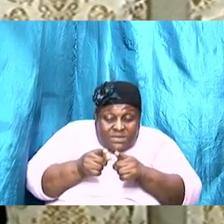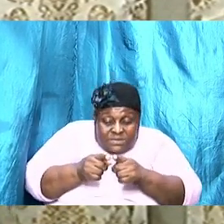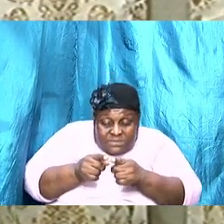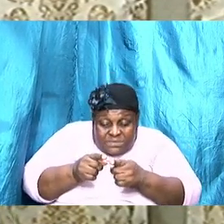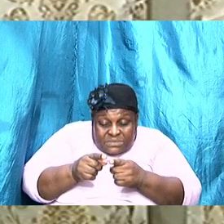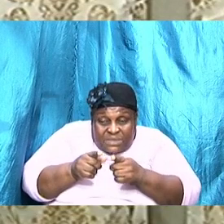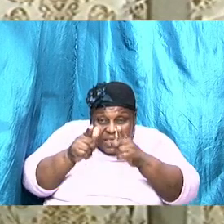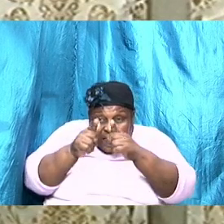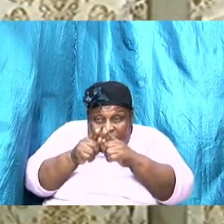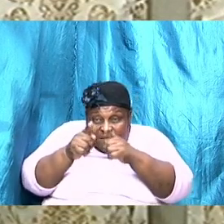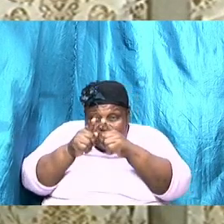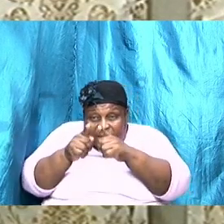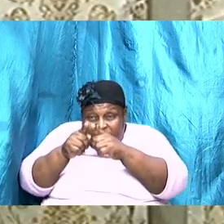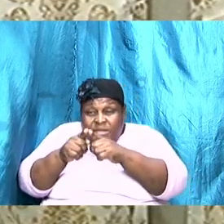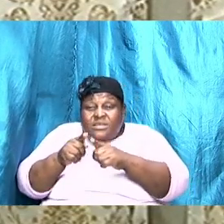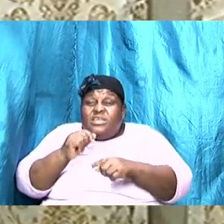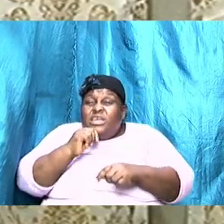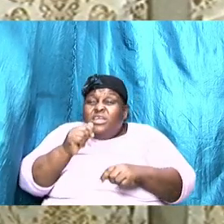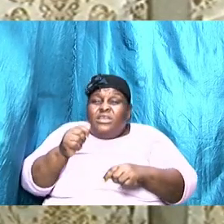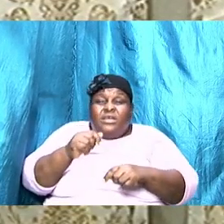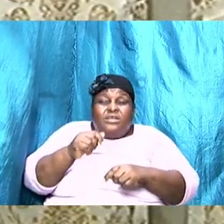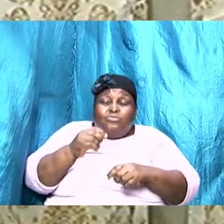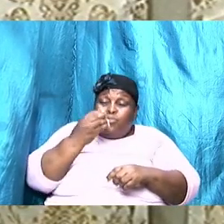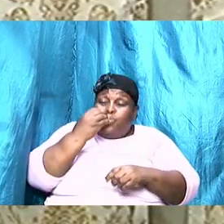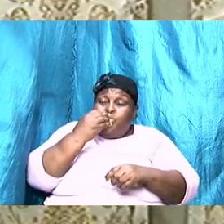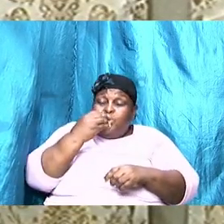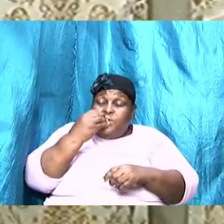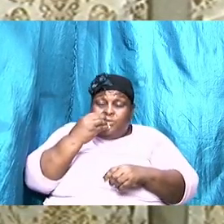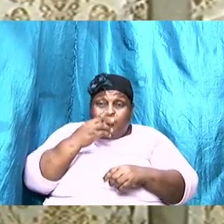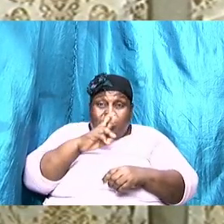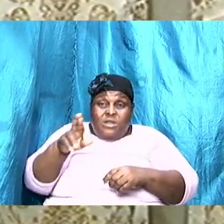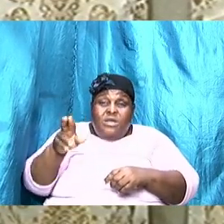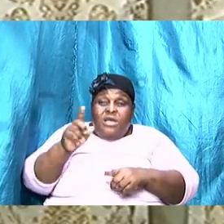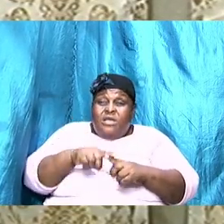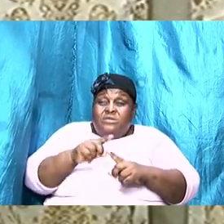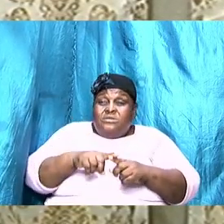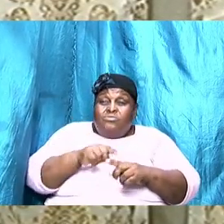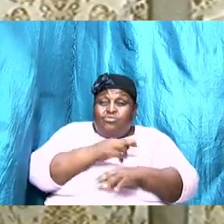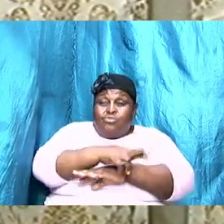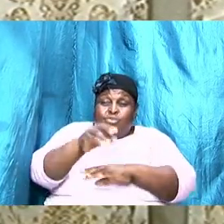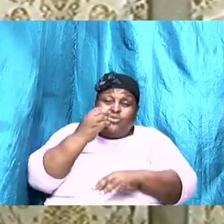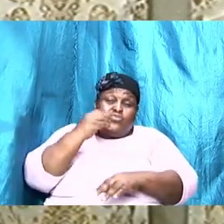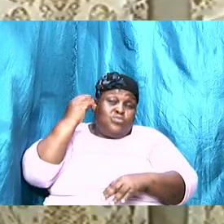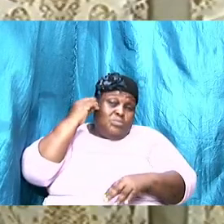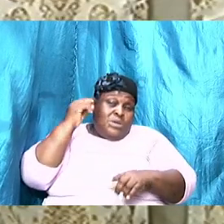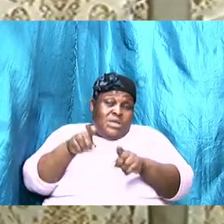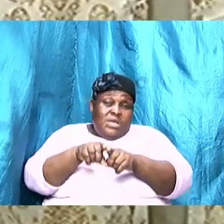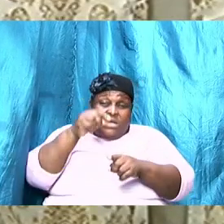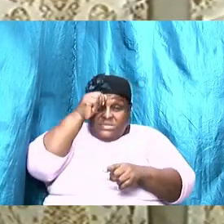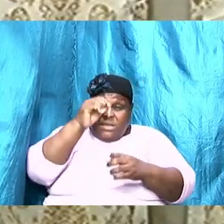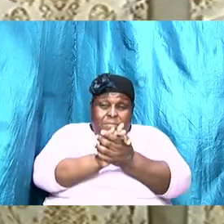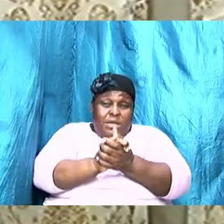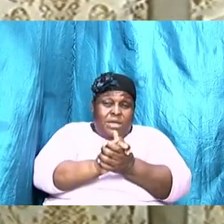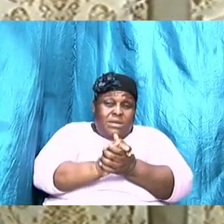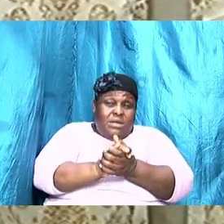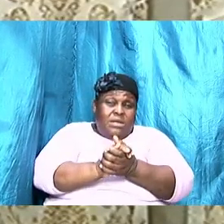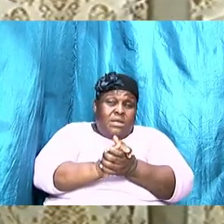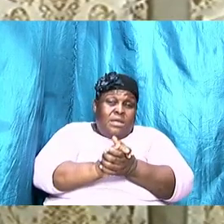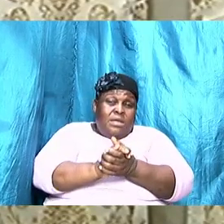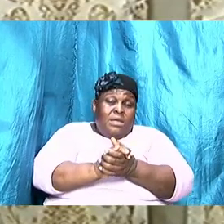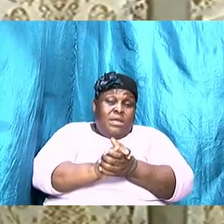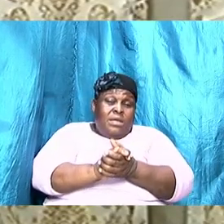reaches home and you are comfortable with that as a man and a woman